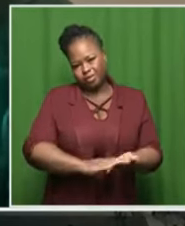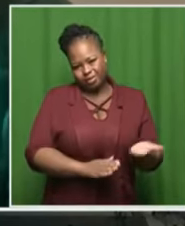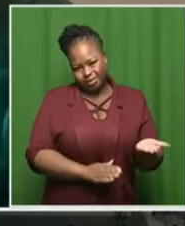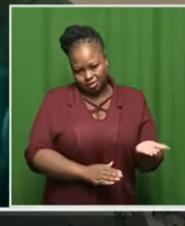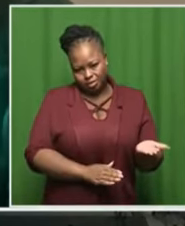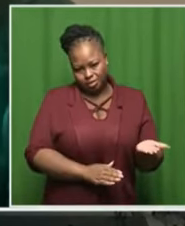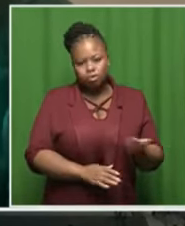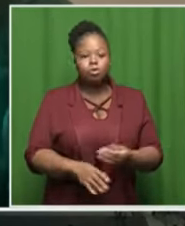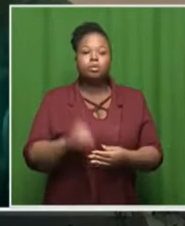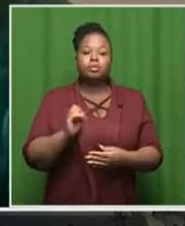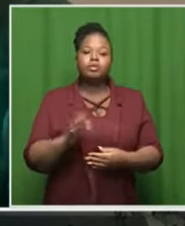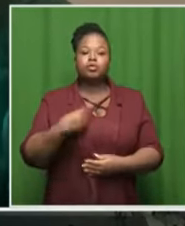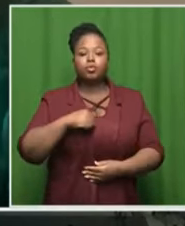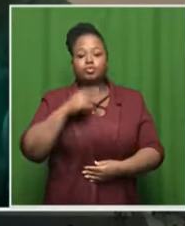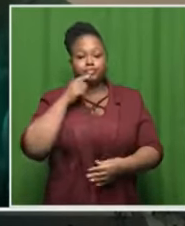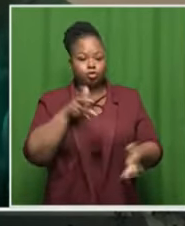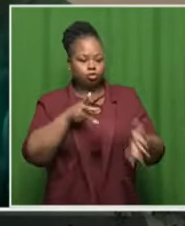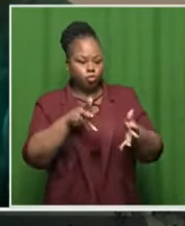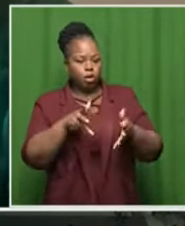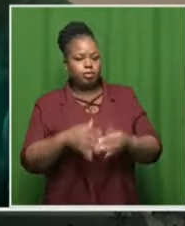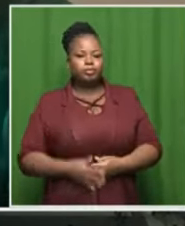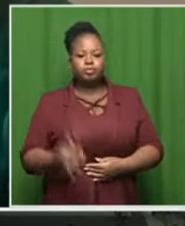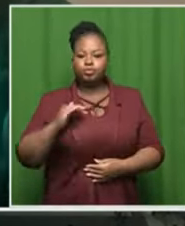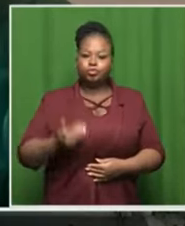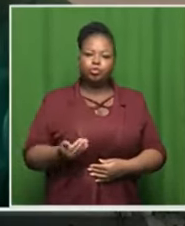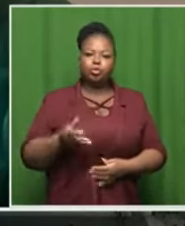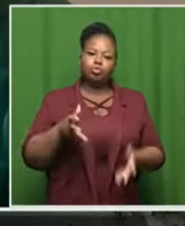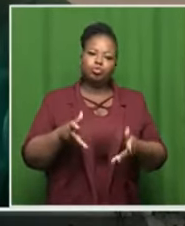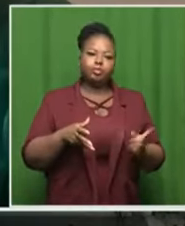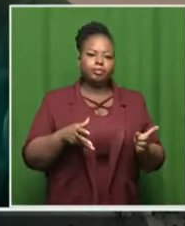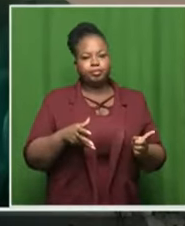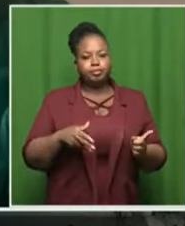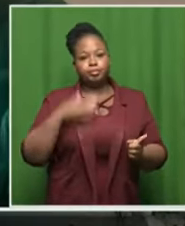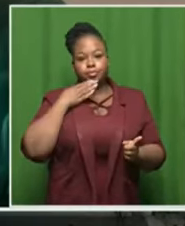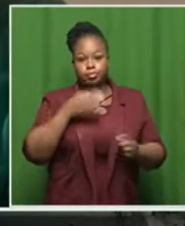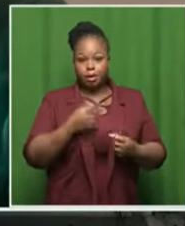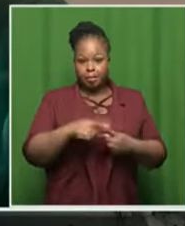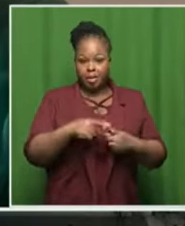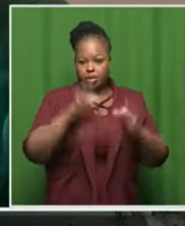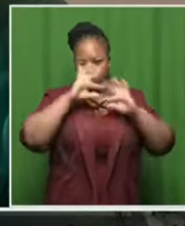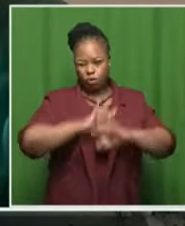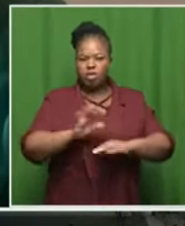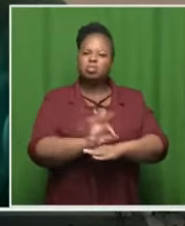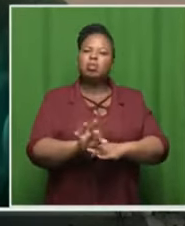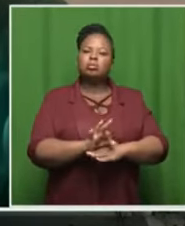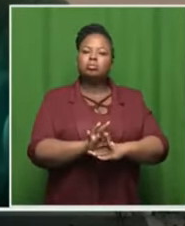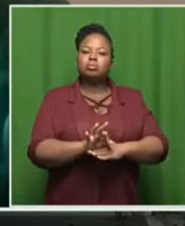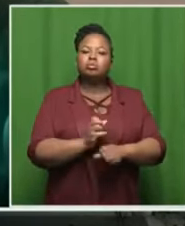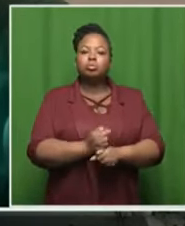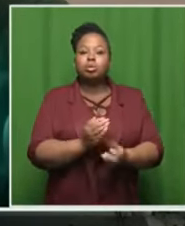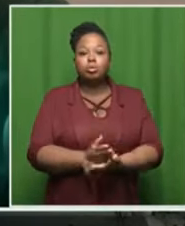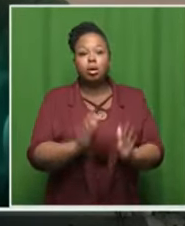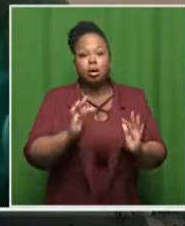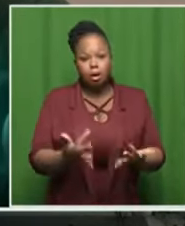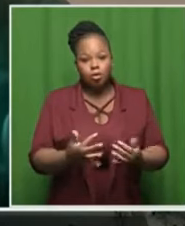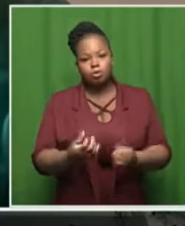if we talk say football there's banyana banyana who are in action tonight what is the plan to actually bring